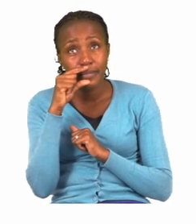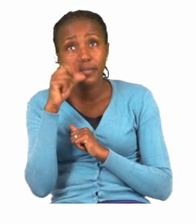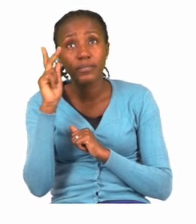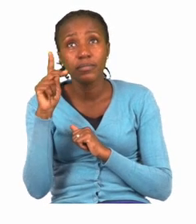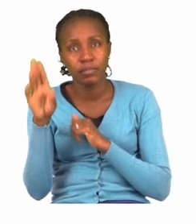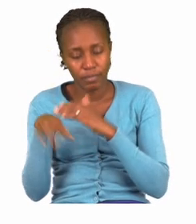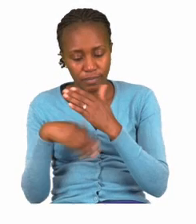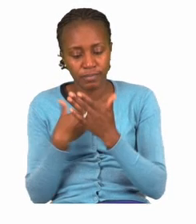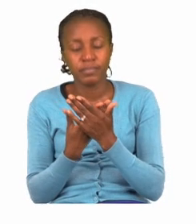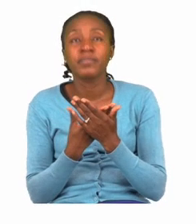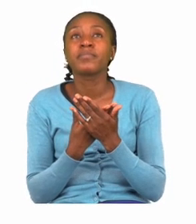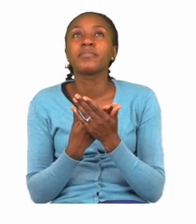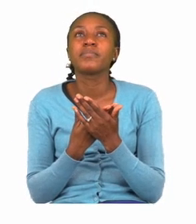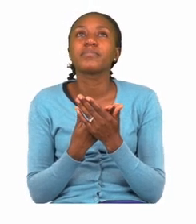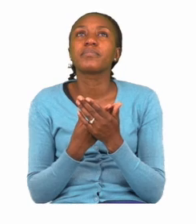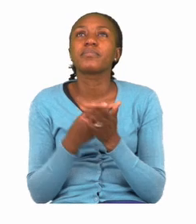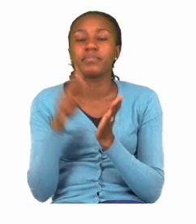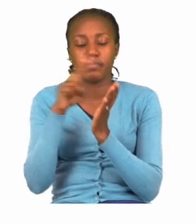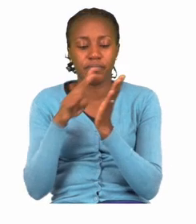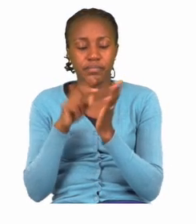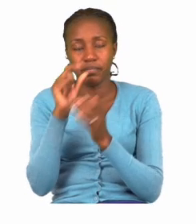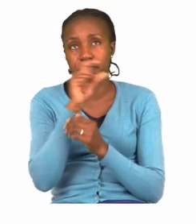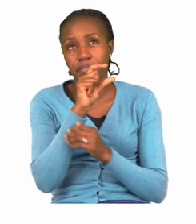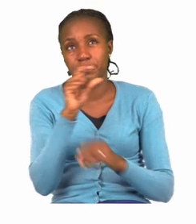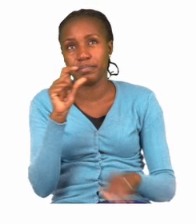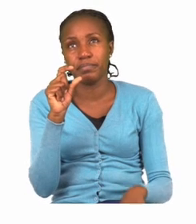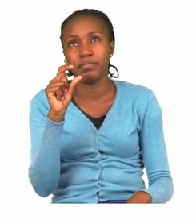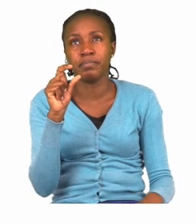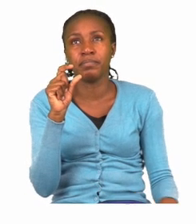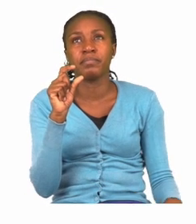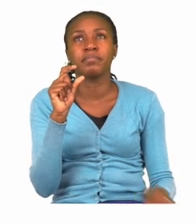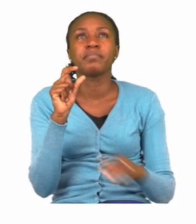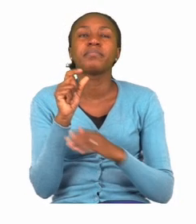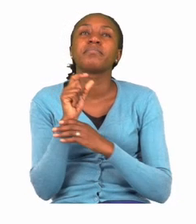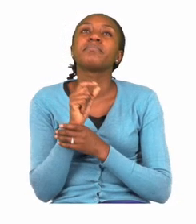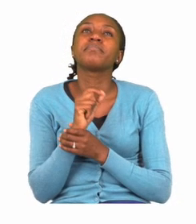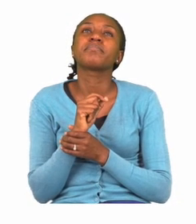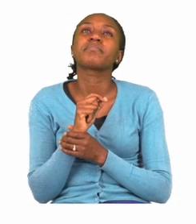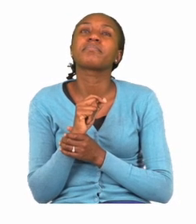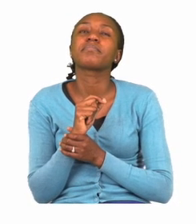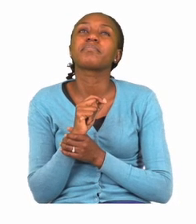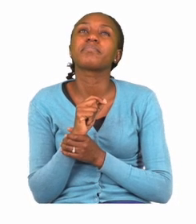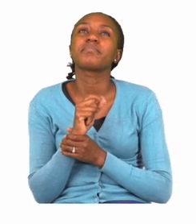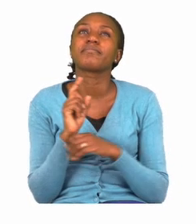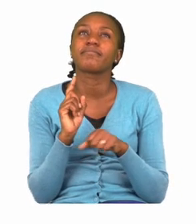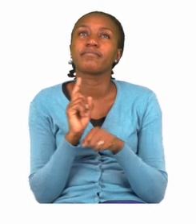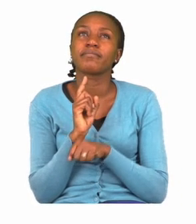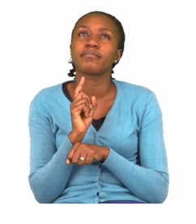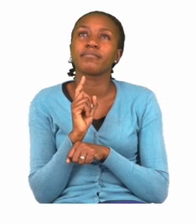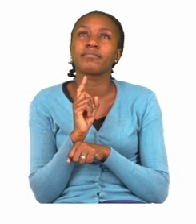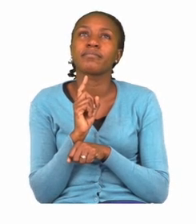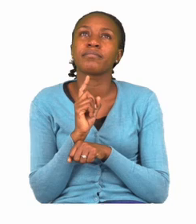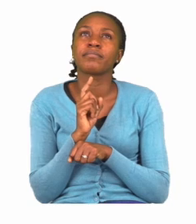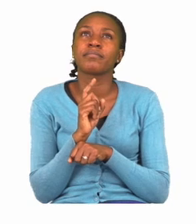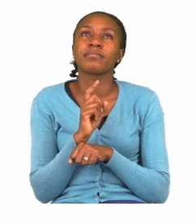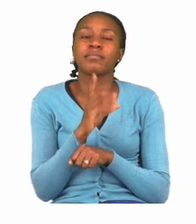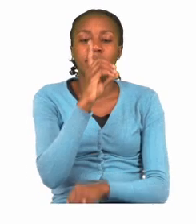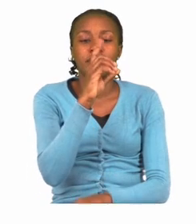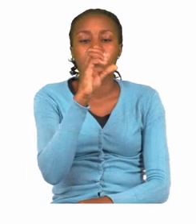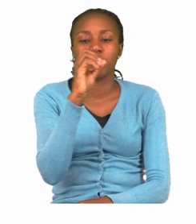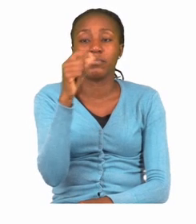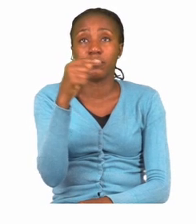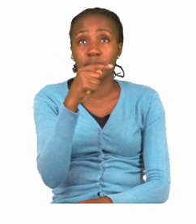Now let's quickly read the words and see what they are. The first one is dog.